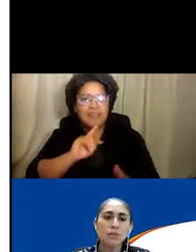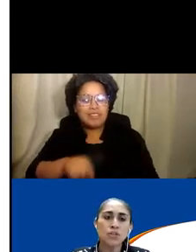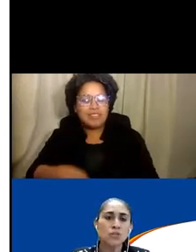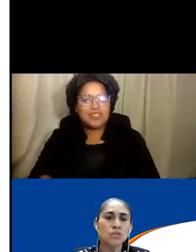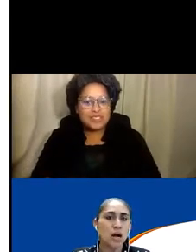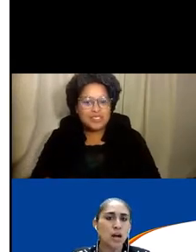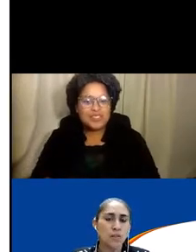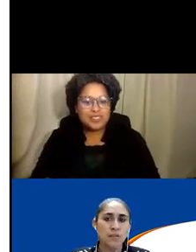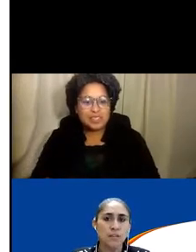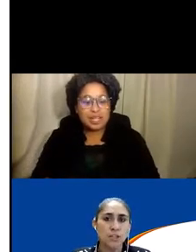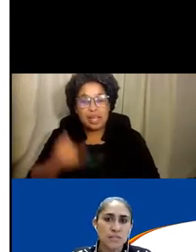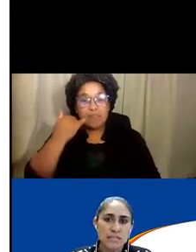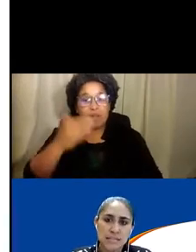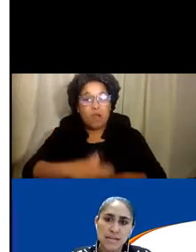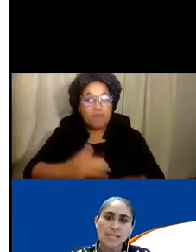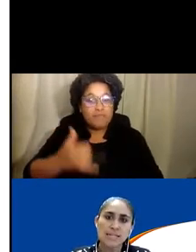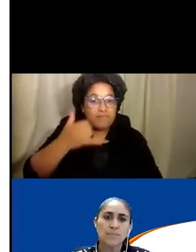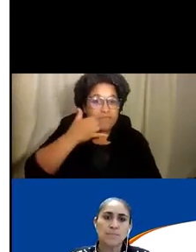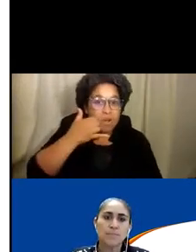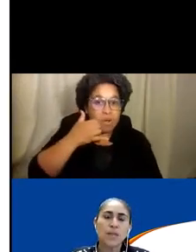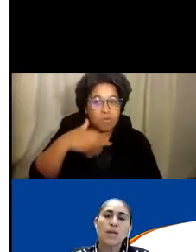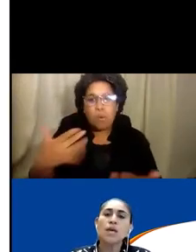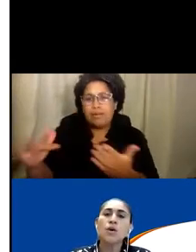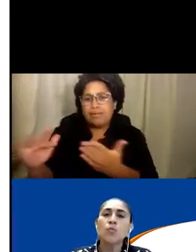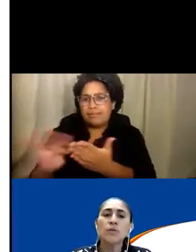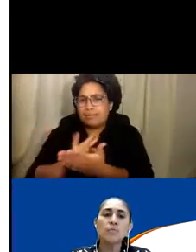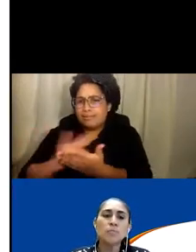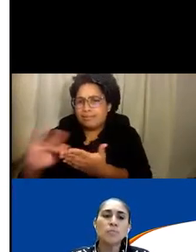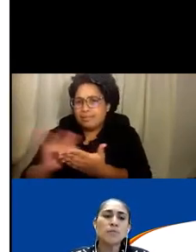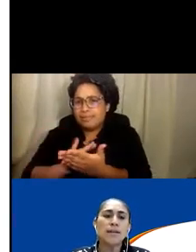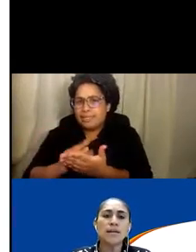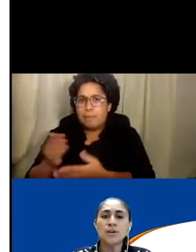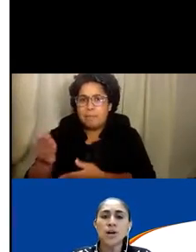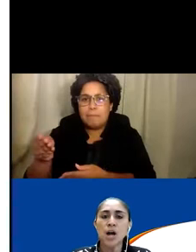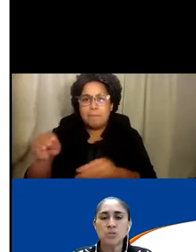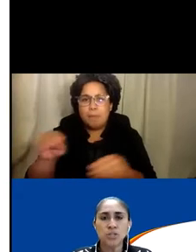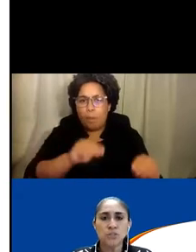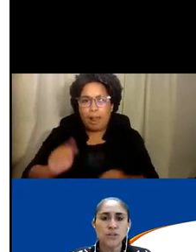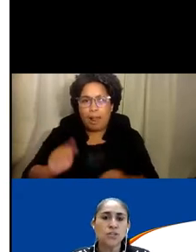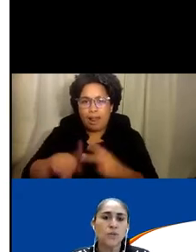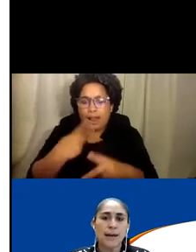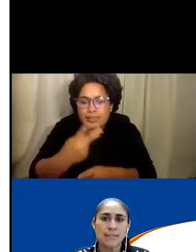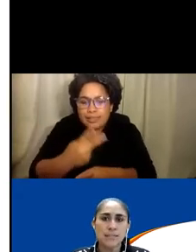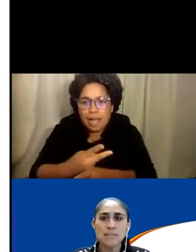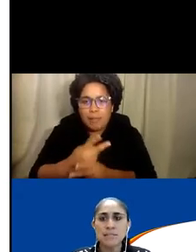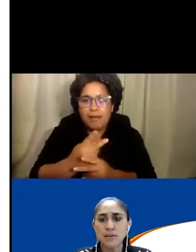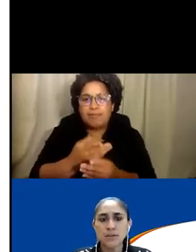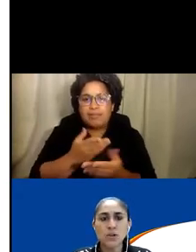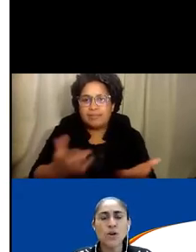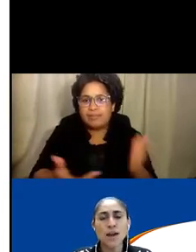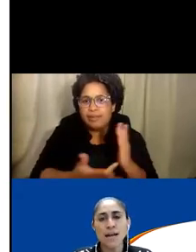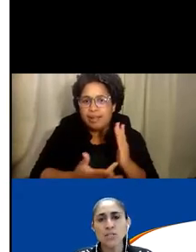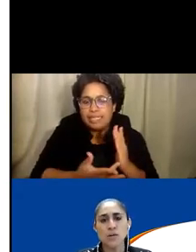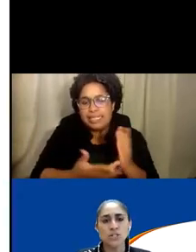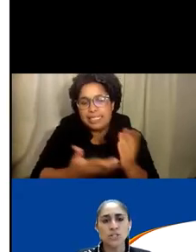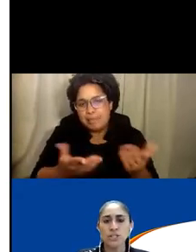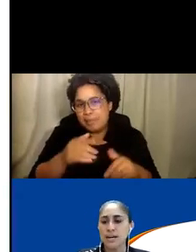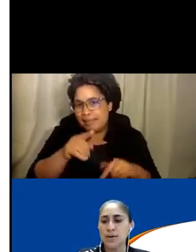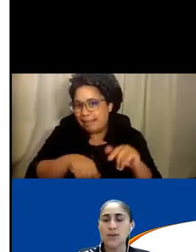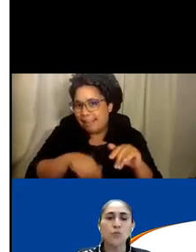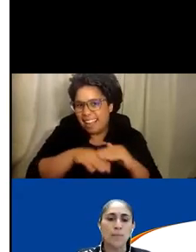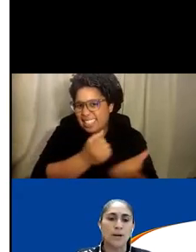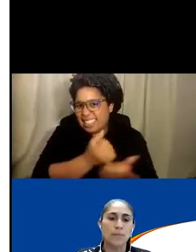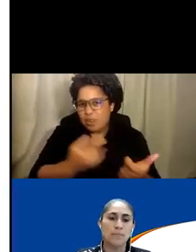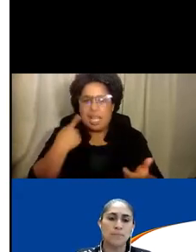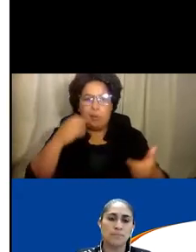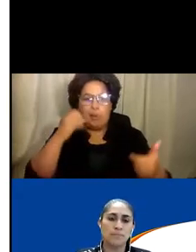be able to use all the features we discussed. We will be providing other options for you to access material or ask questions